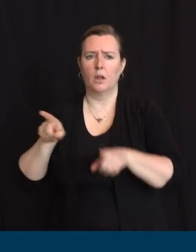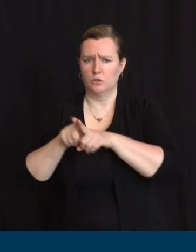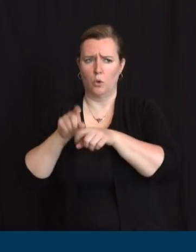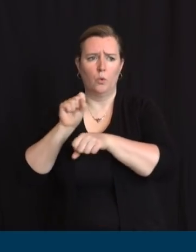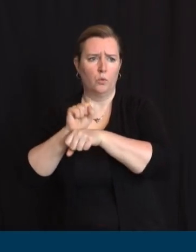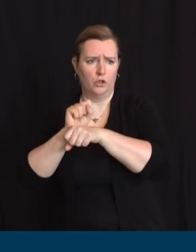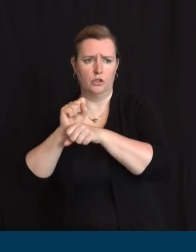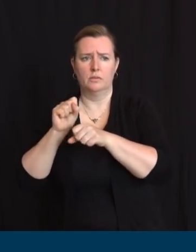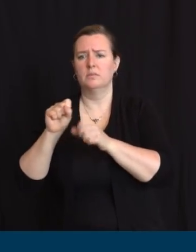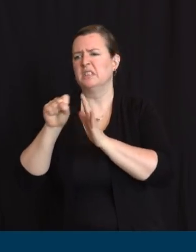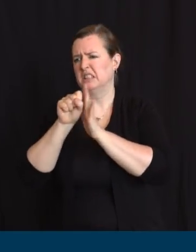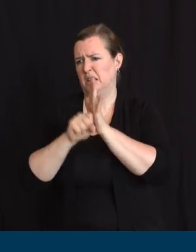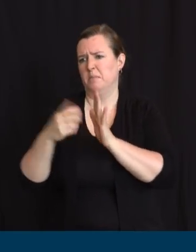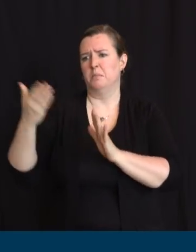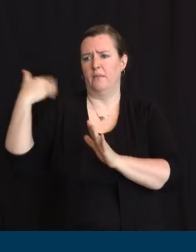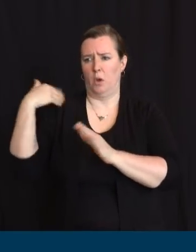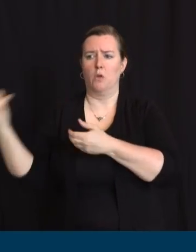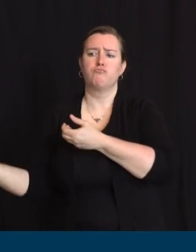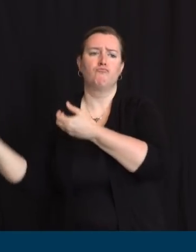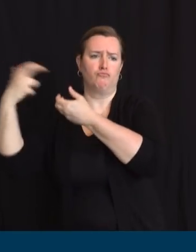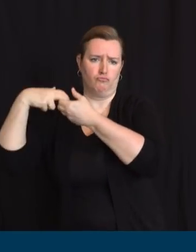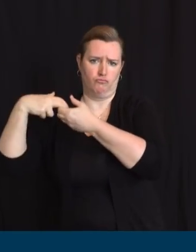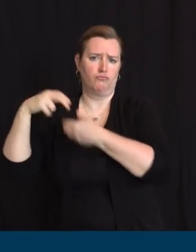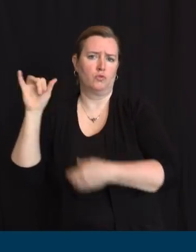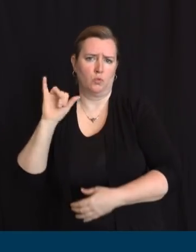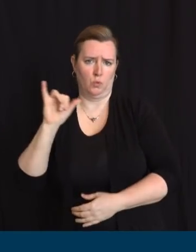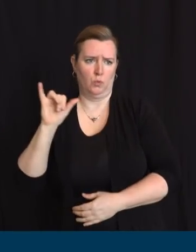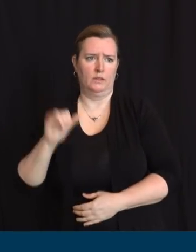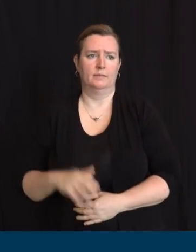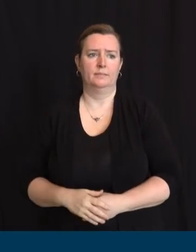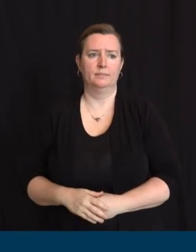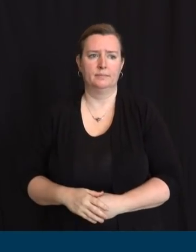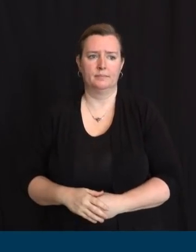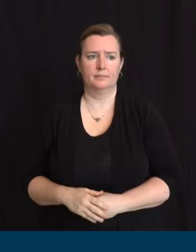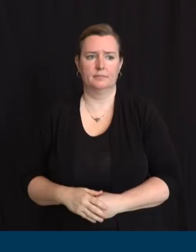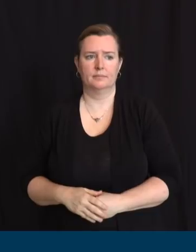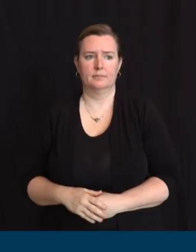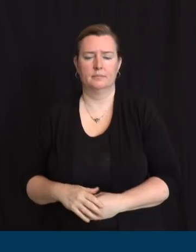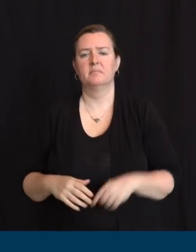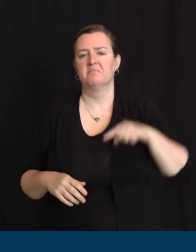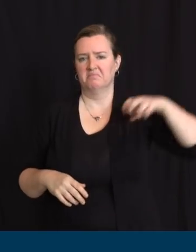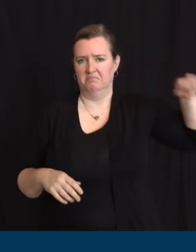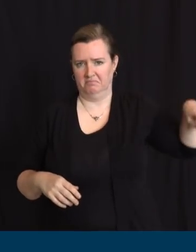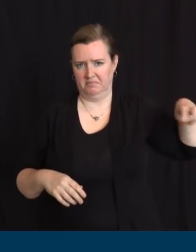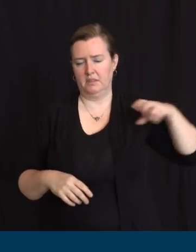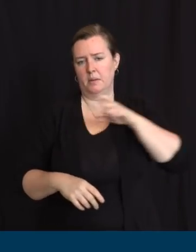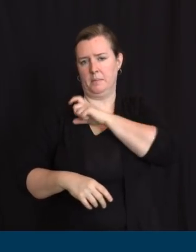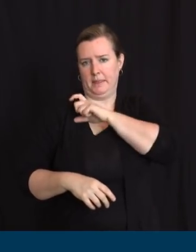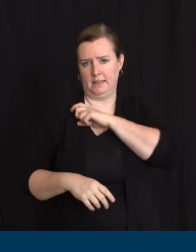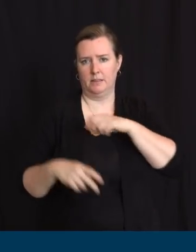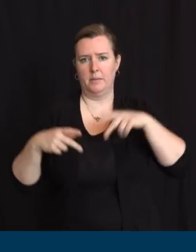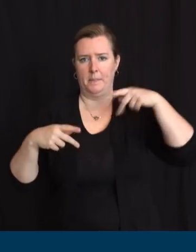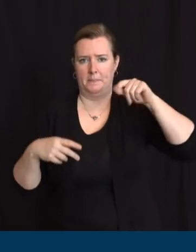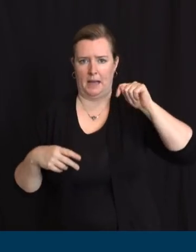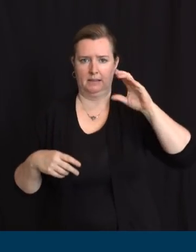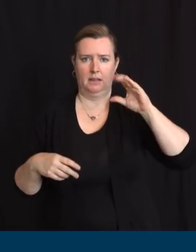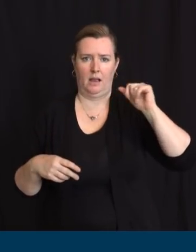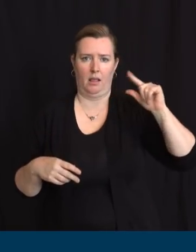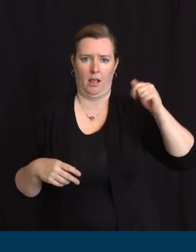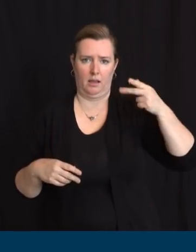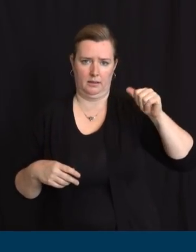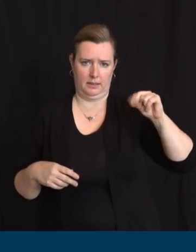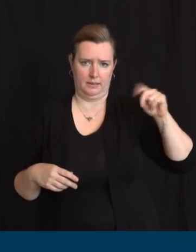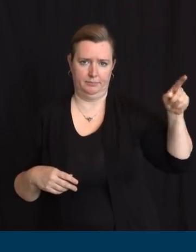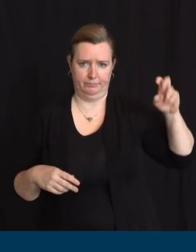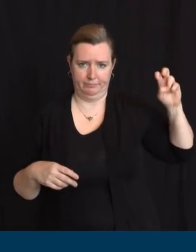State Police, Colonel Pat Callahan. I think, Pat, it's fair to say on off-topic matters, we have, you said, about 4,000 outages, and